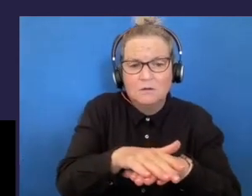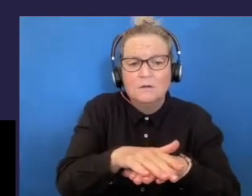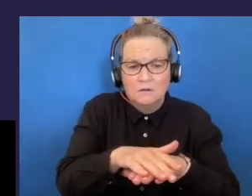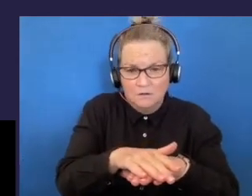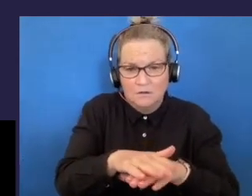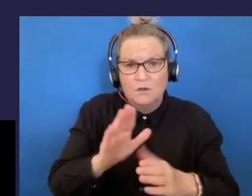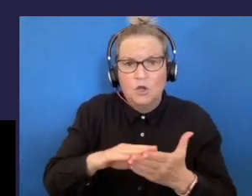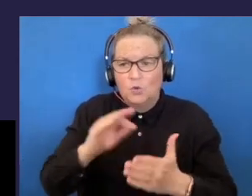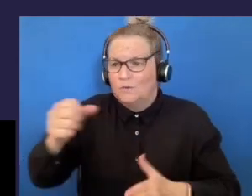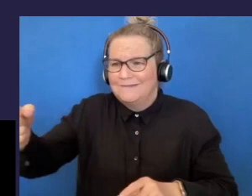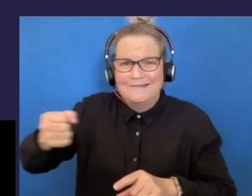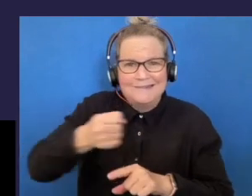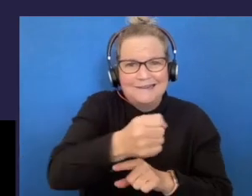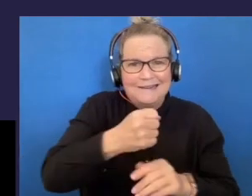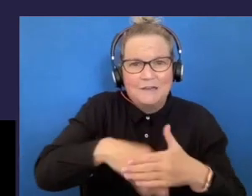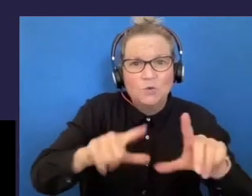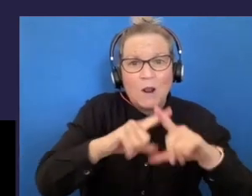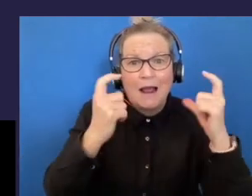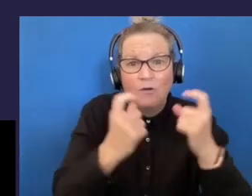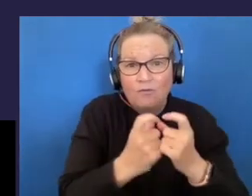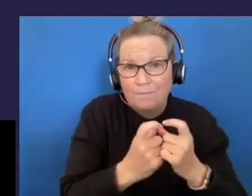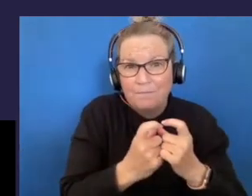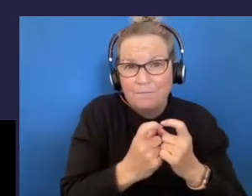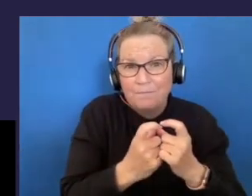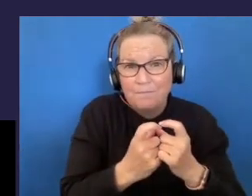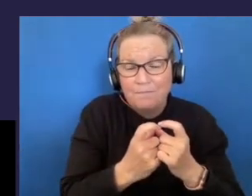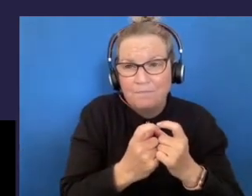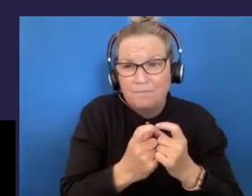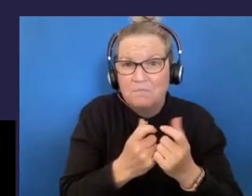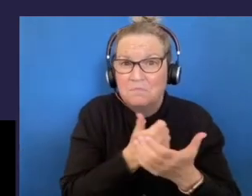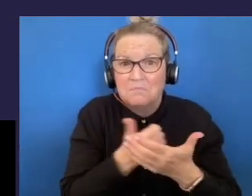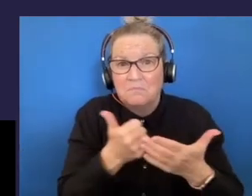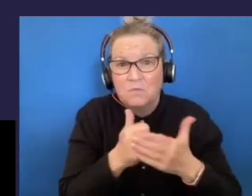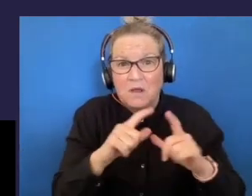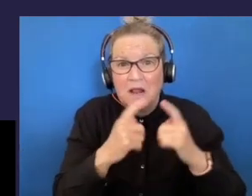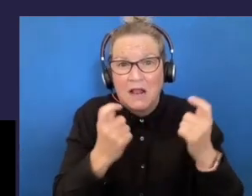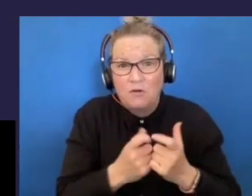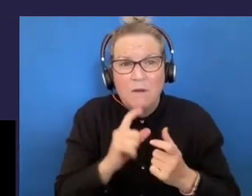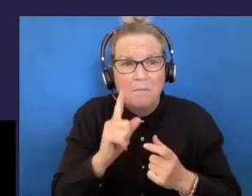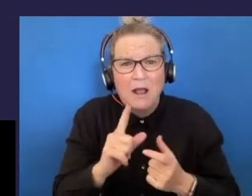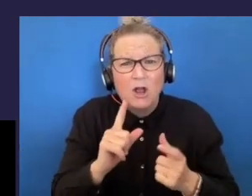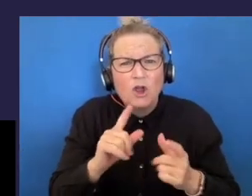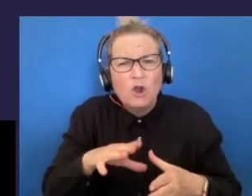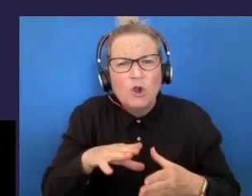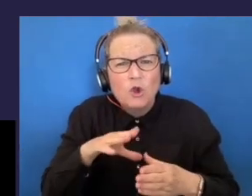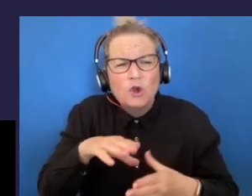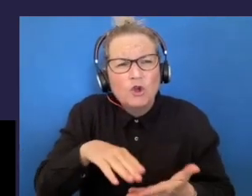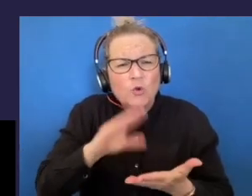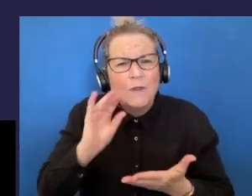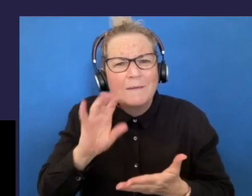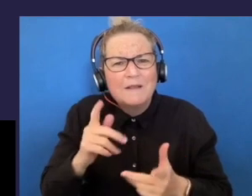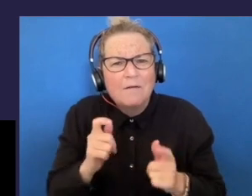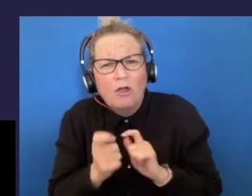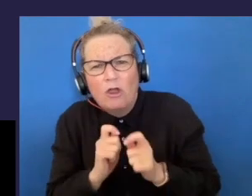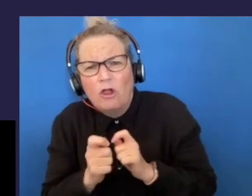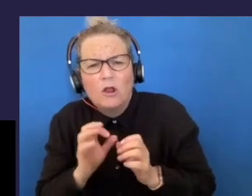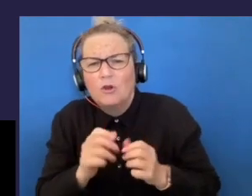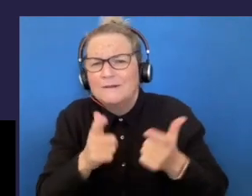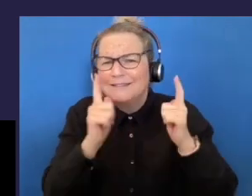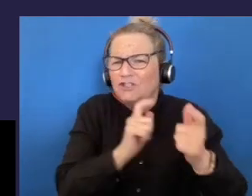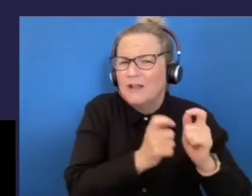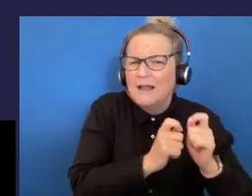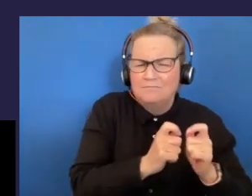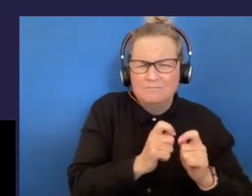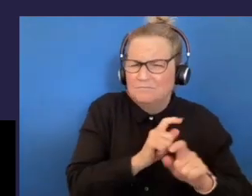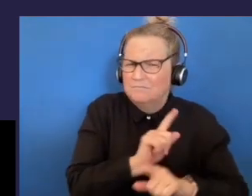mainstream classes, with the responsibility of adaptation being placed on the student. It is important to note this last distinction,